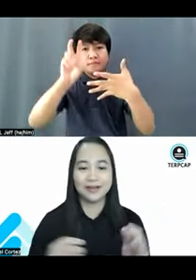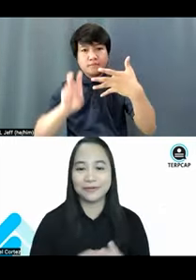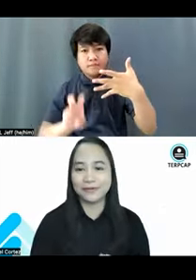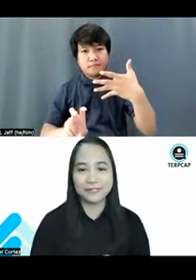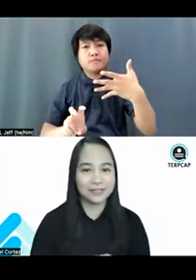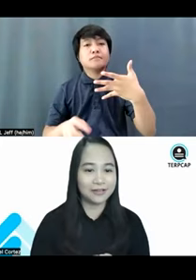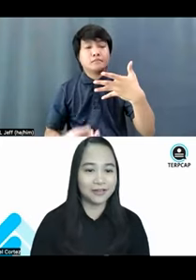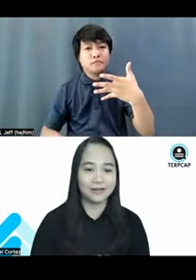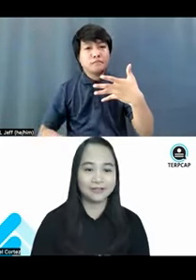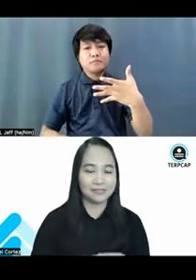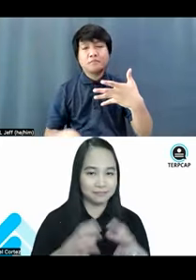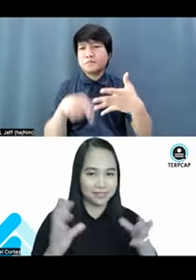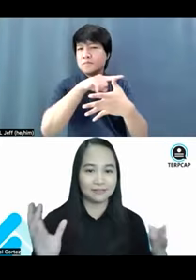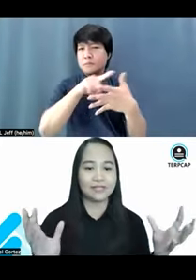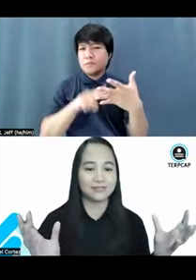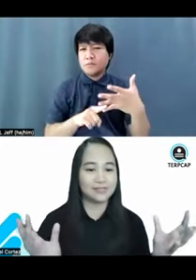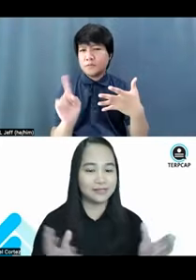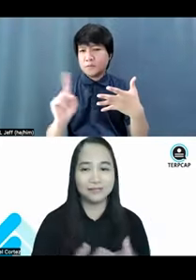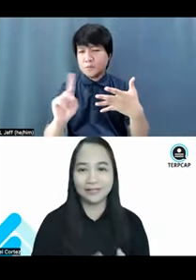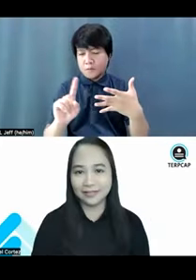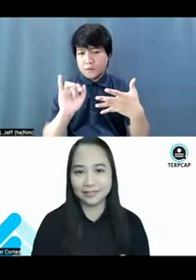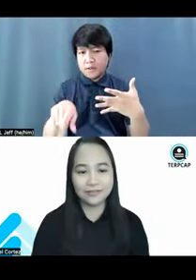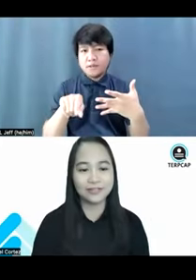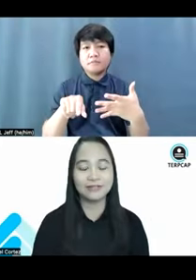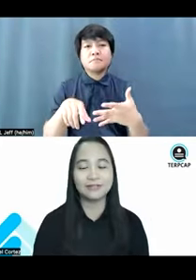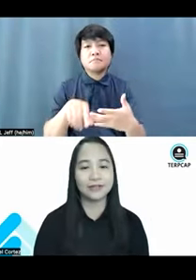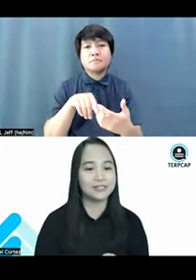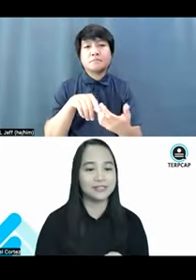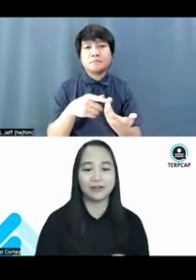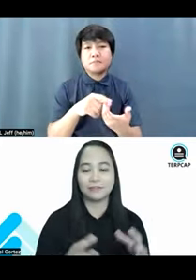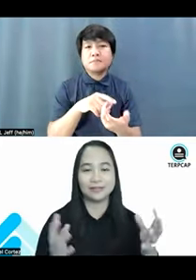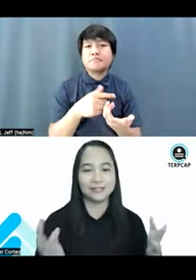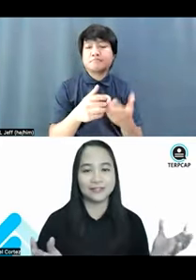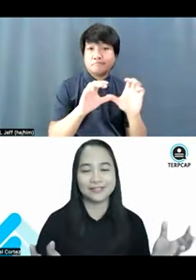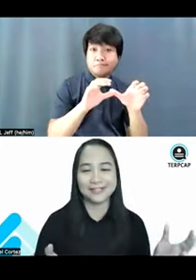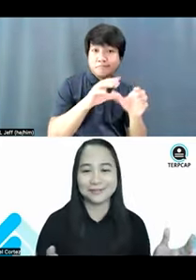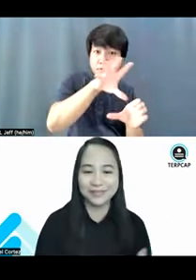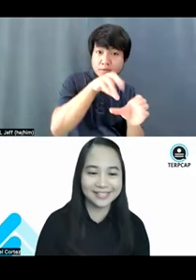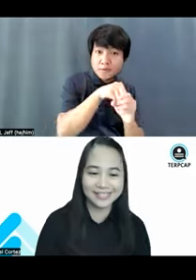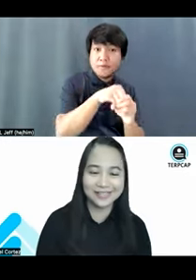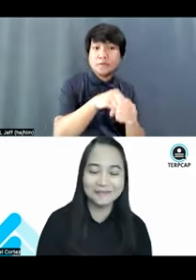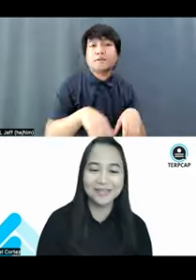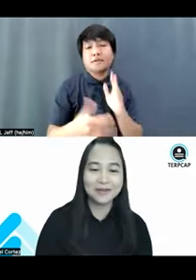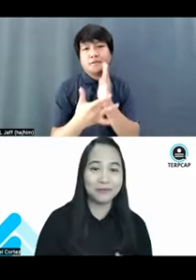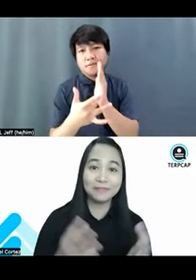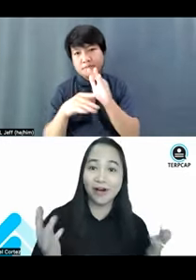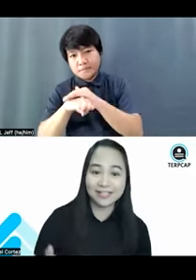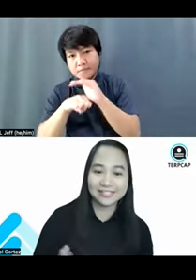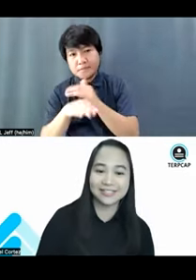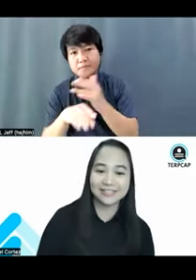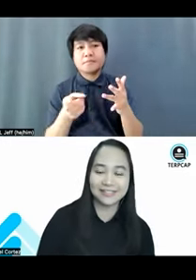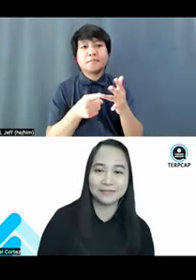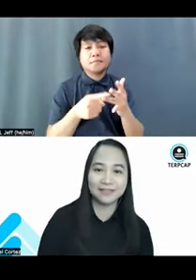we're going to talk about the specifics of disability, inclusion, we're going to talk about digital accessibility, web